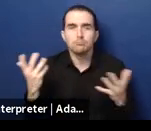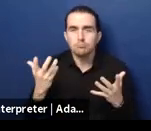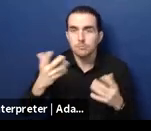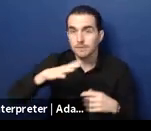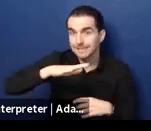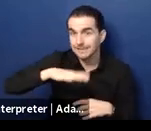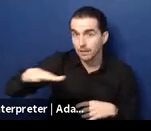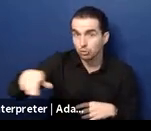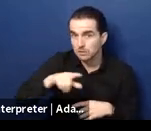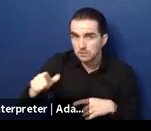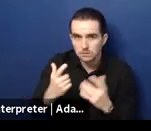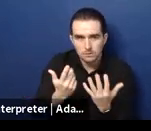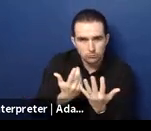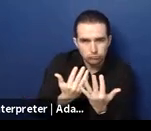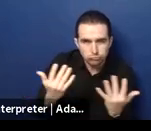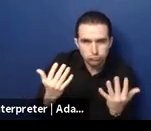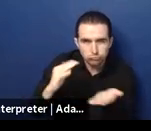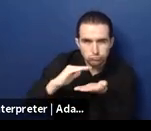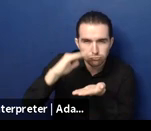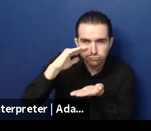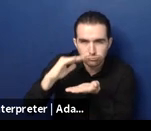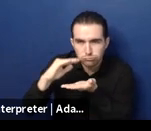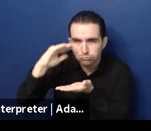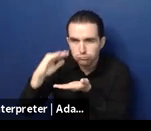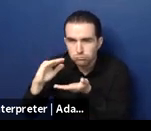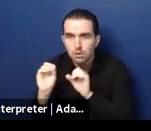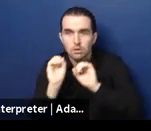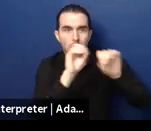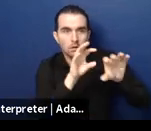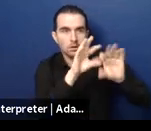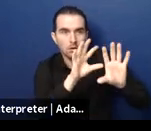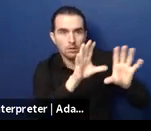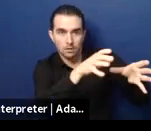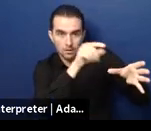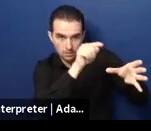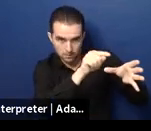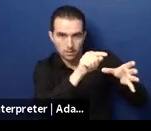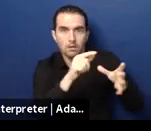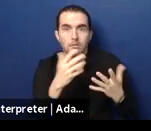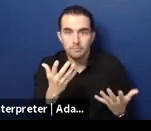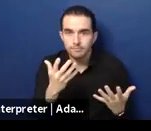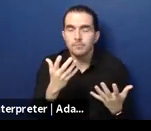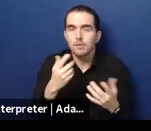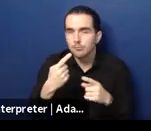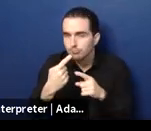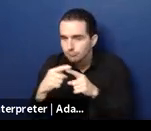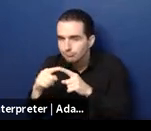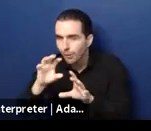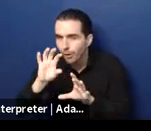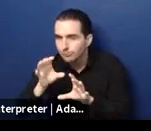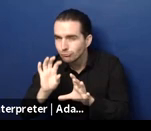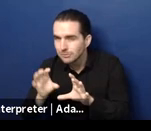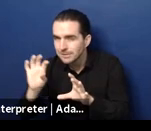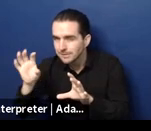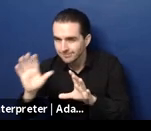disparities in this. These are self-reported numbers from governments, which also tend to change over